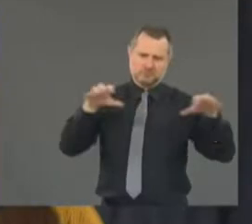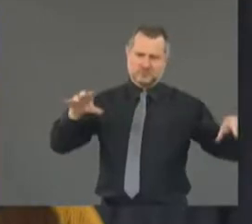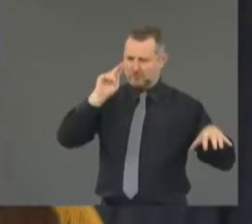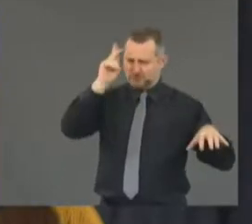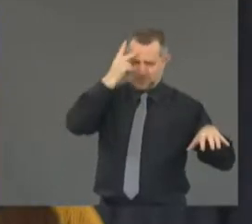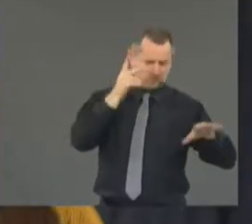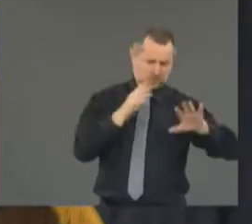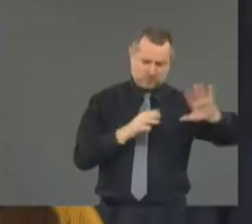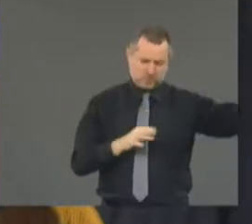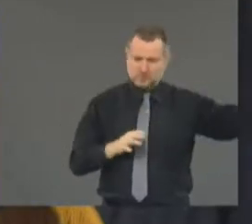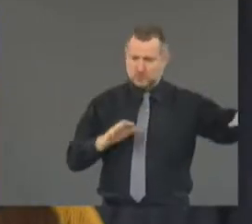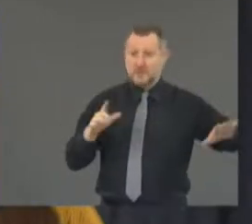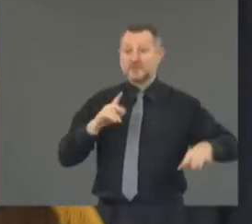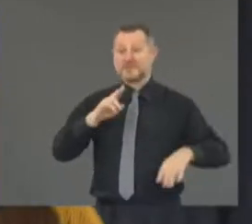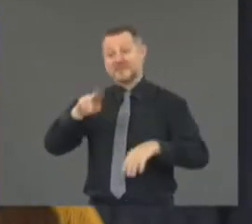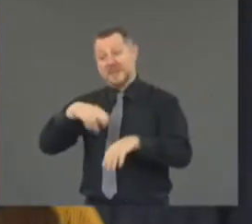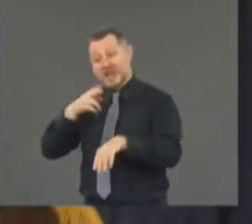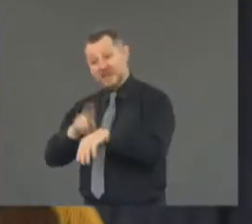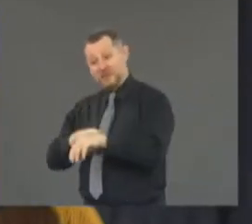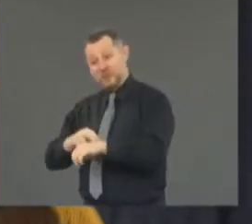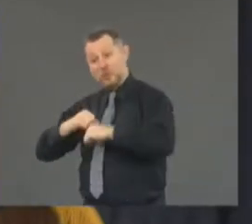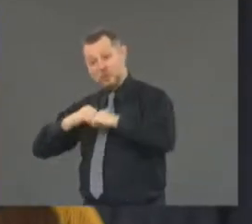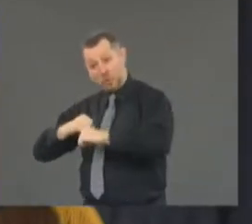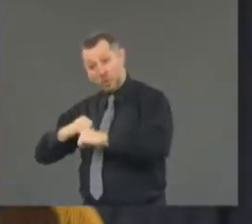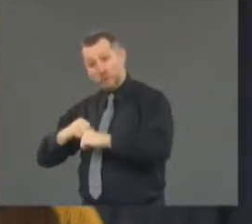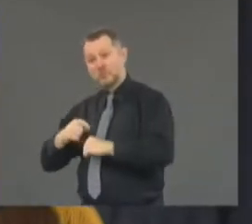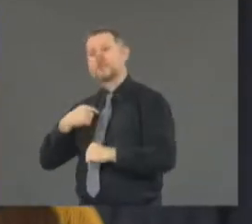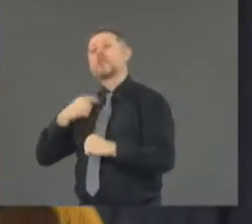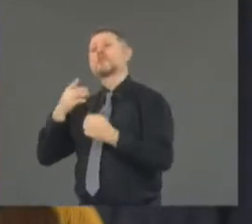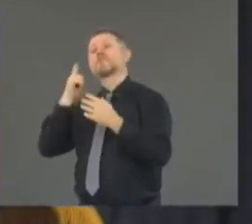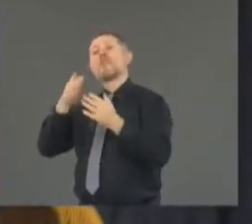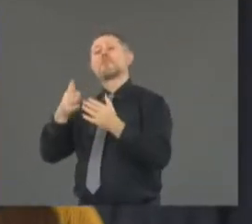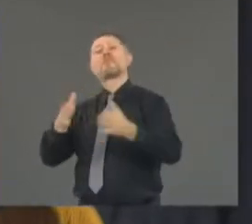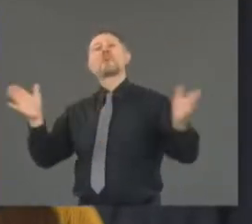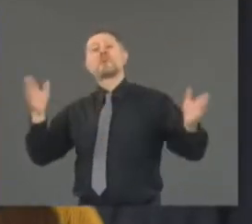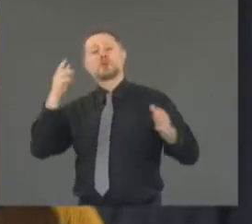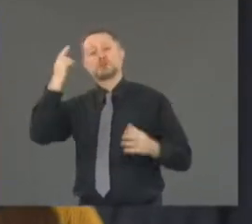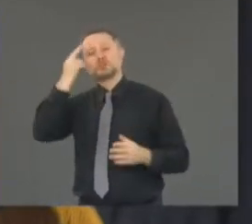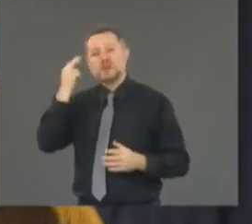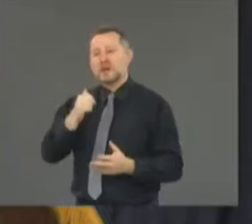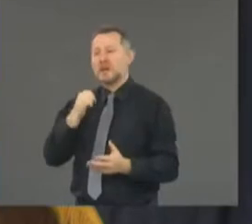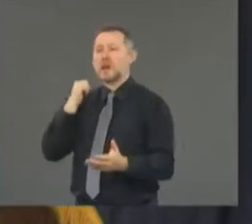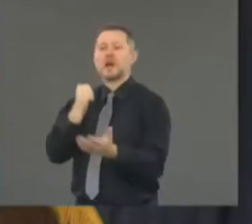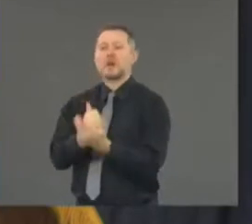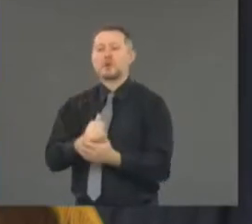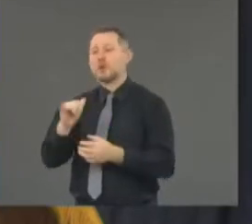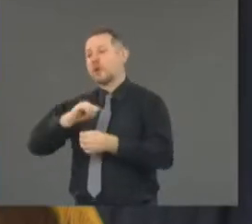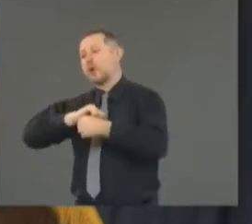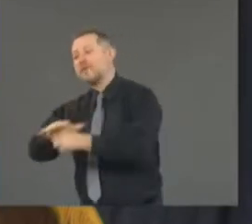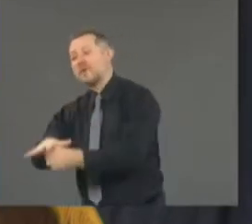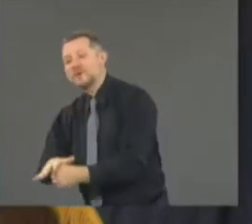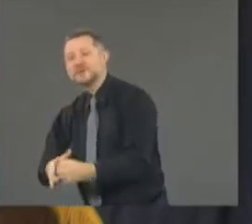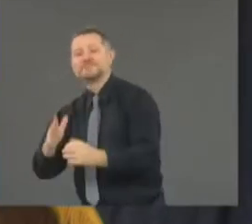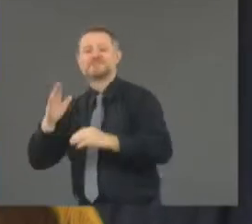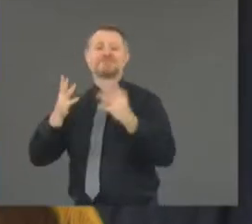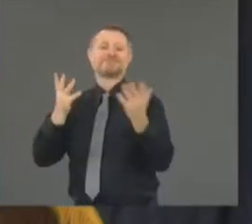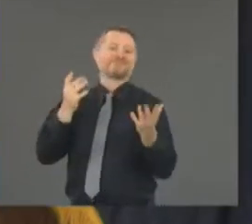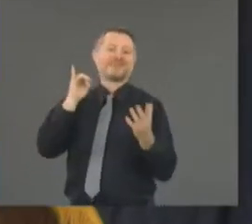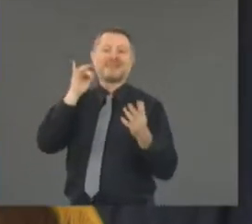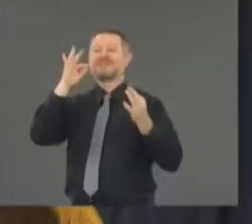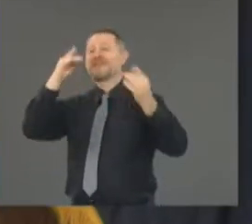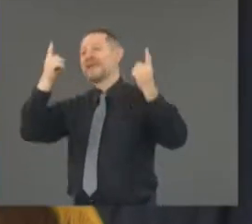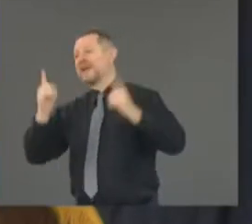for public purposes. We deploy them to help with the COVID virus. We deploy them for storm emergencies.